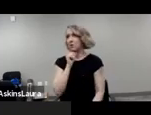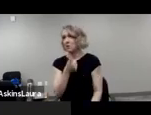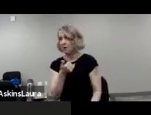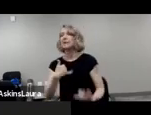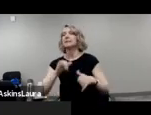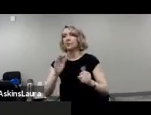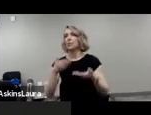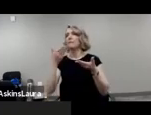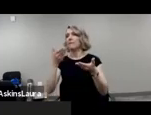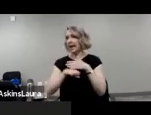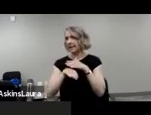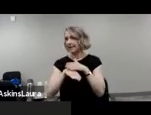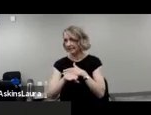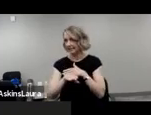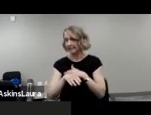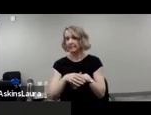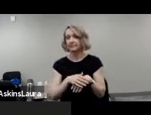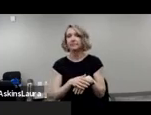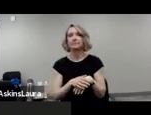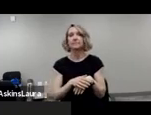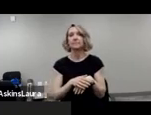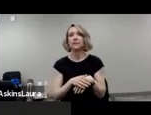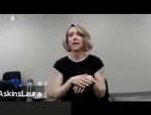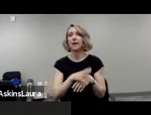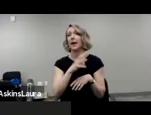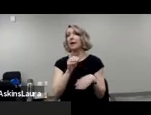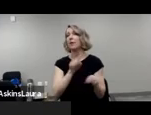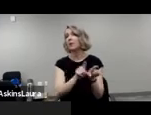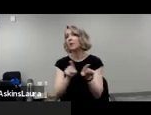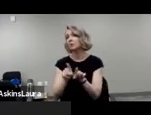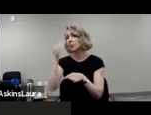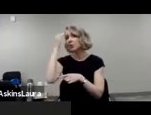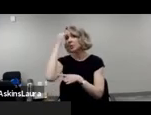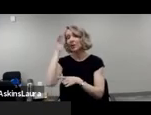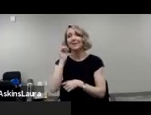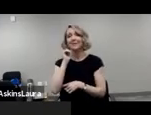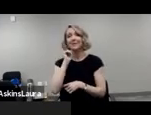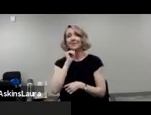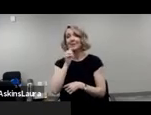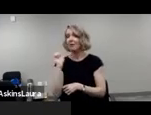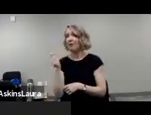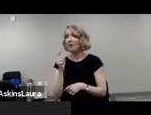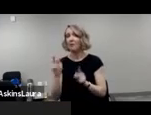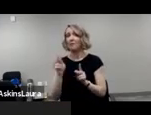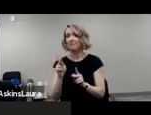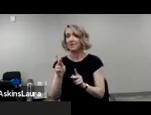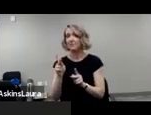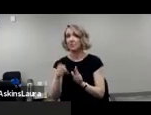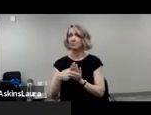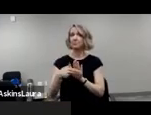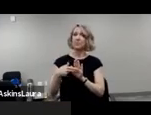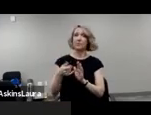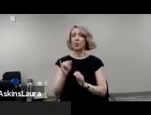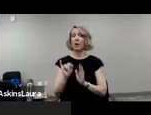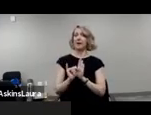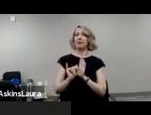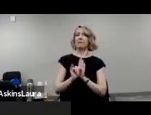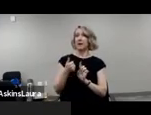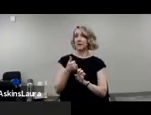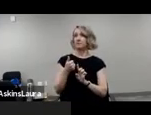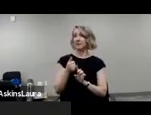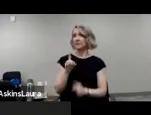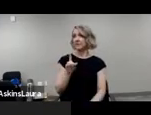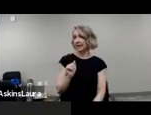And then to be aware that not all people identify as disabled. And the things that impact that